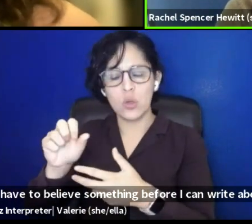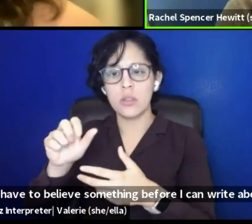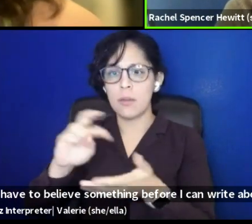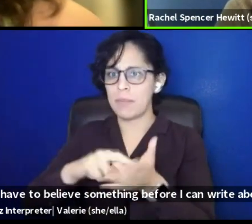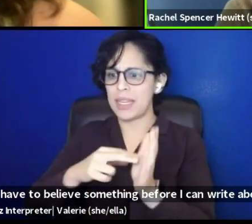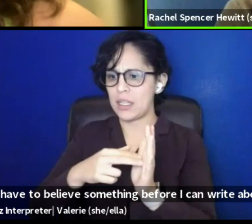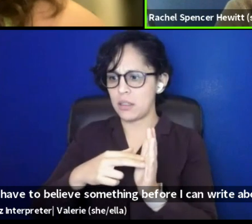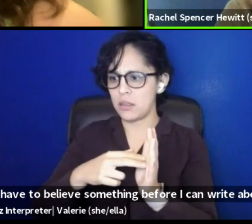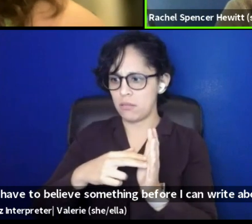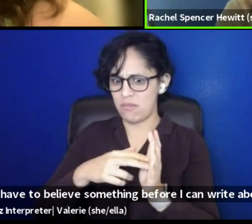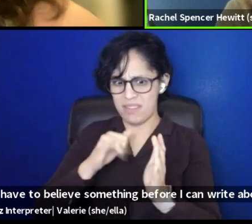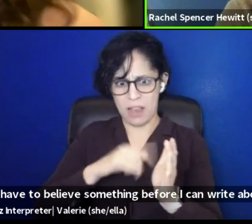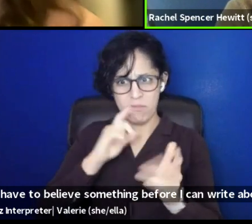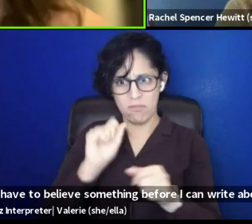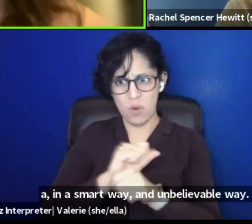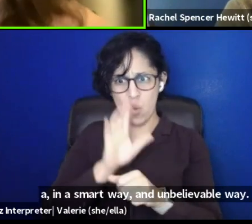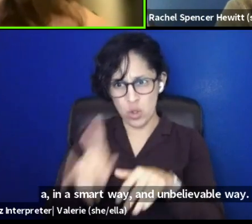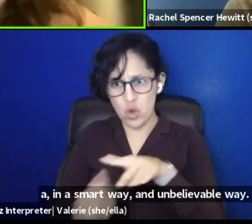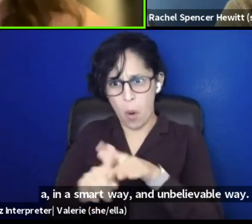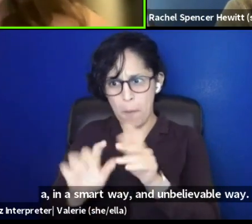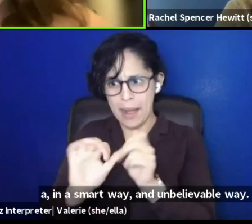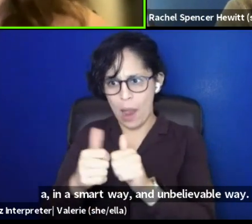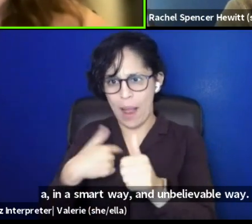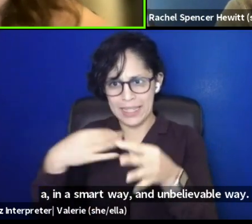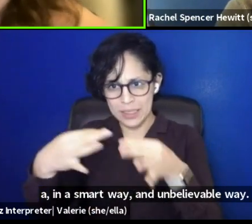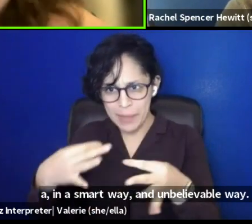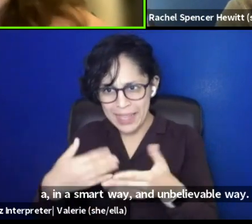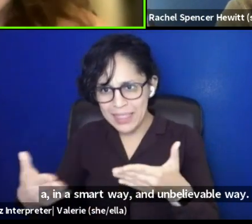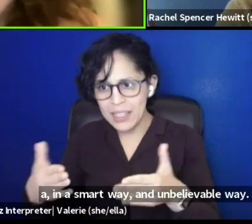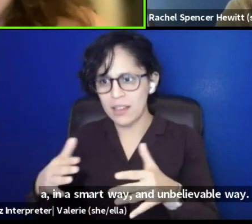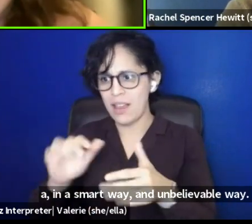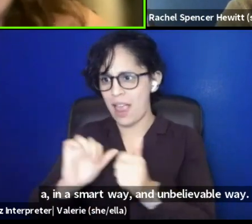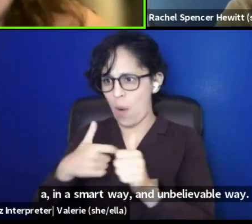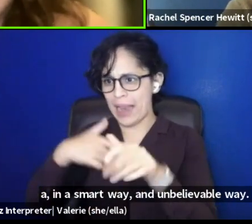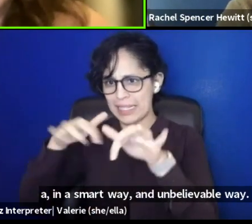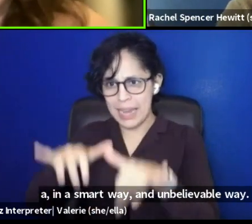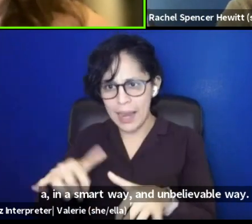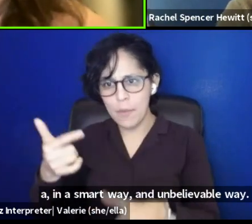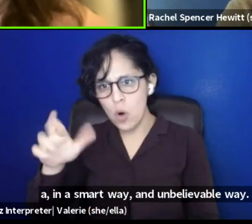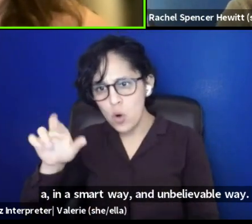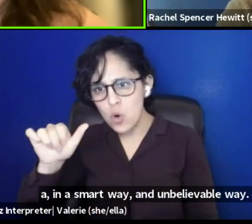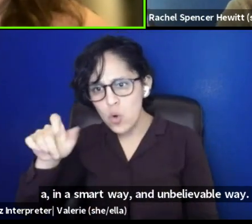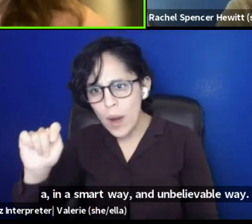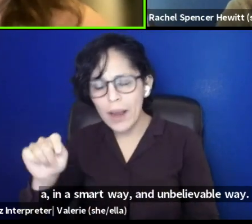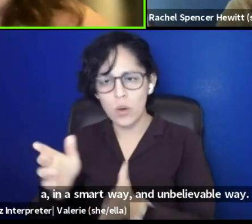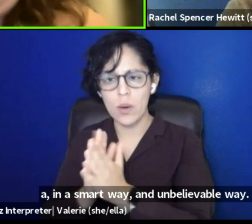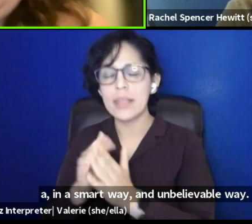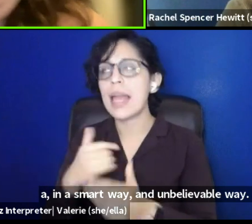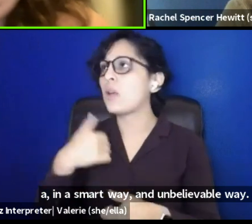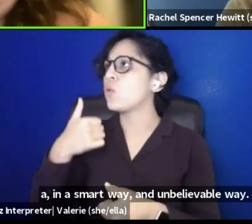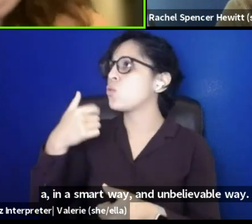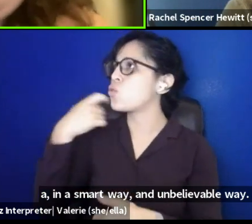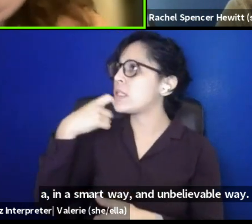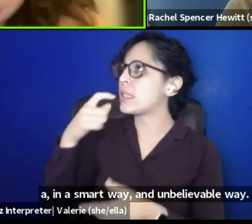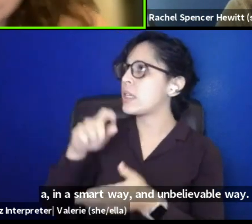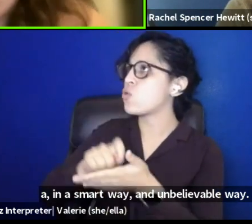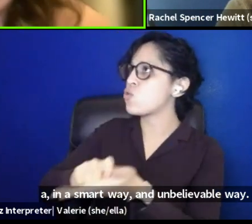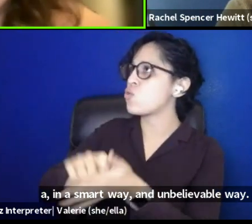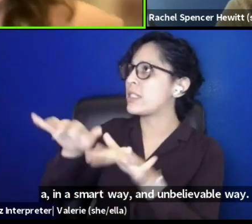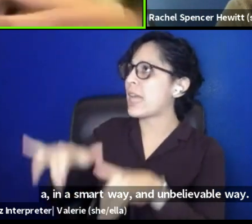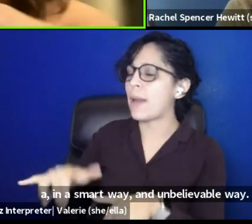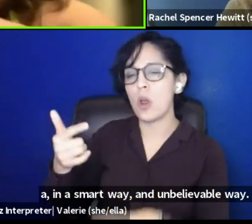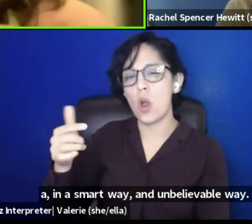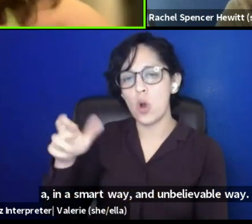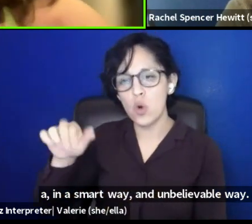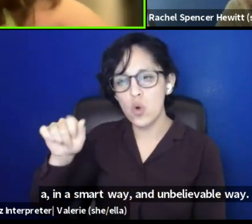way. Um, I like, and sometimes grants feel like stretch. I recently wrote a grant that was like for mental health resources, like